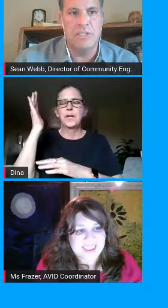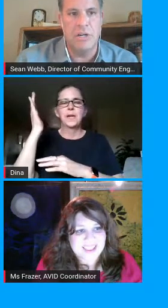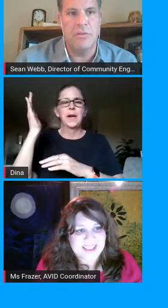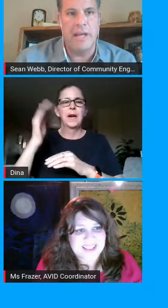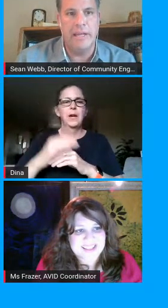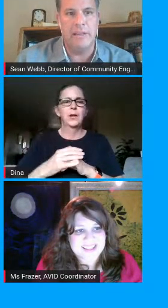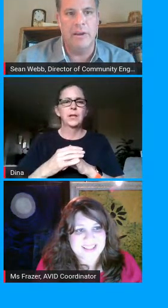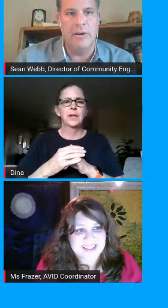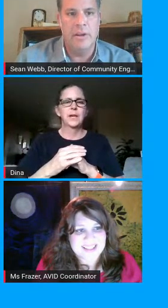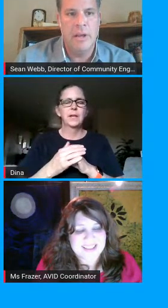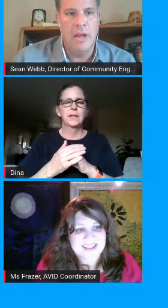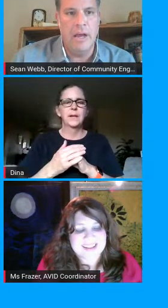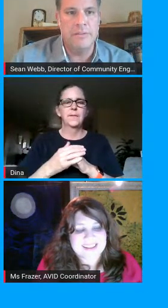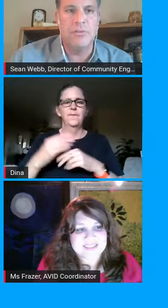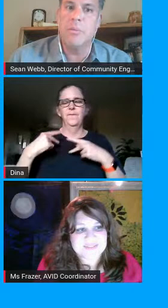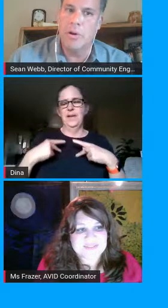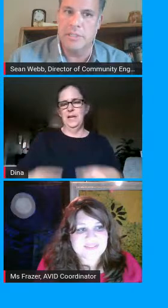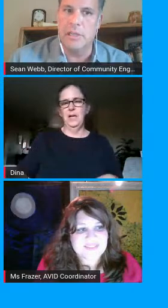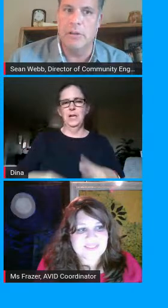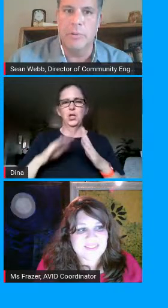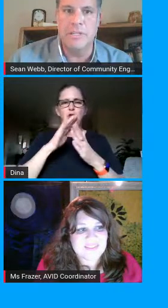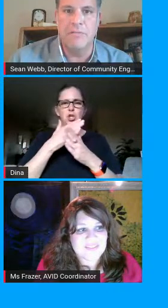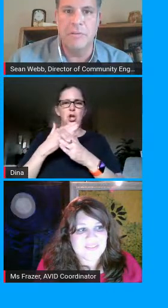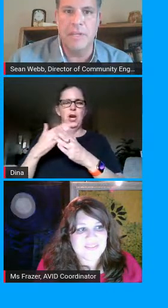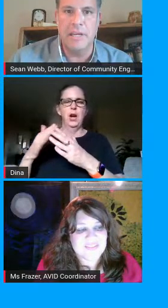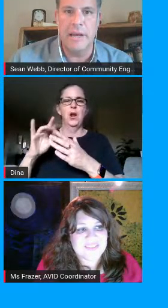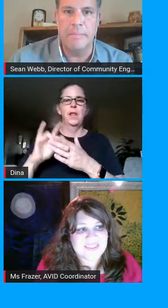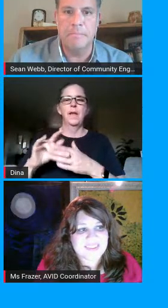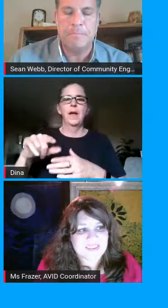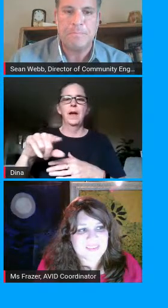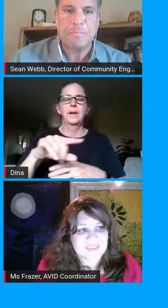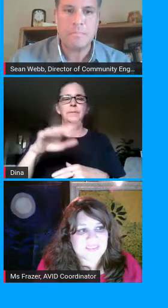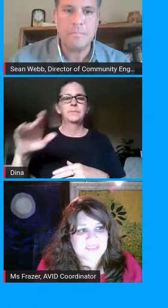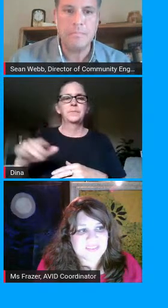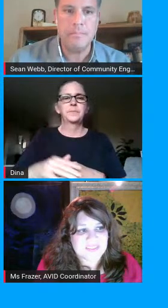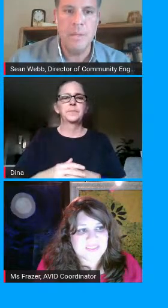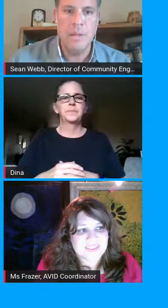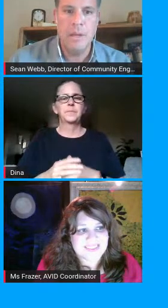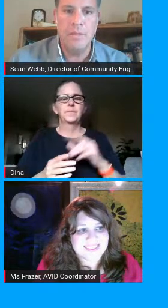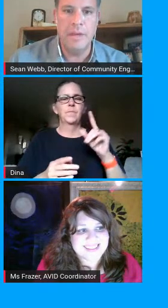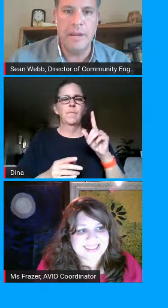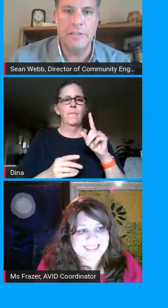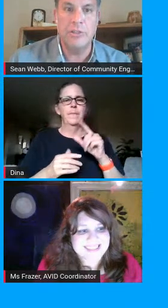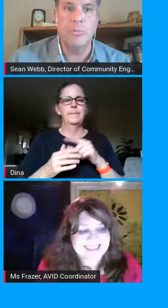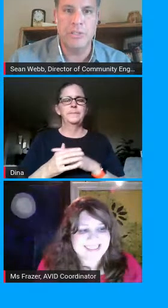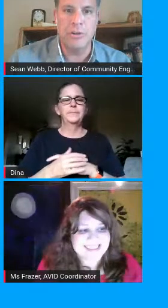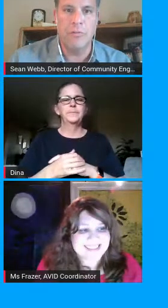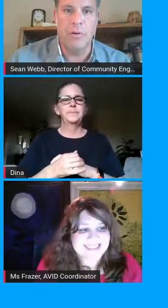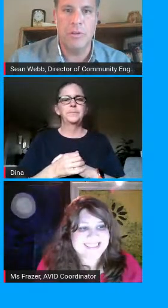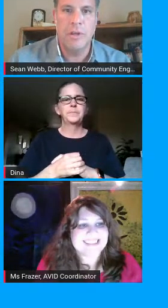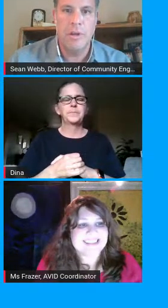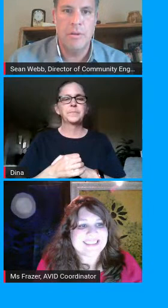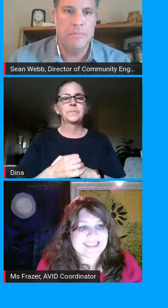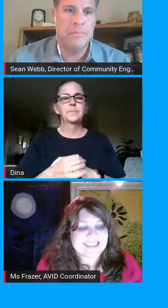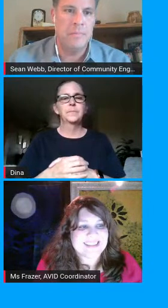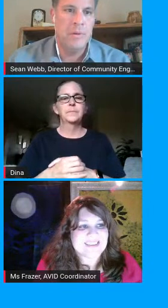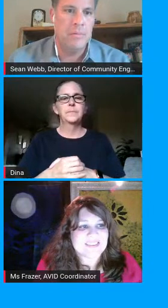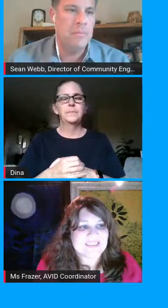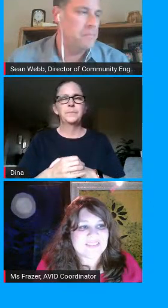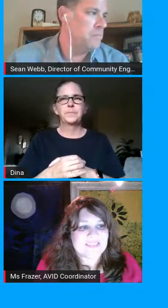physically share that link there streamyard is a little bit different than um than zoom and so forth